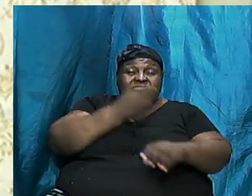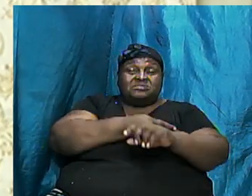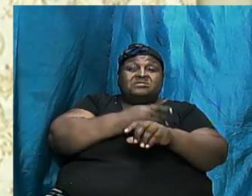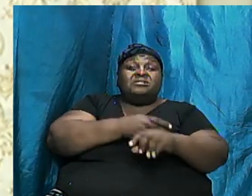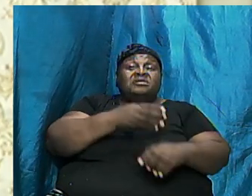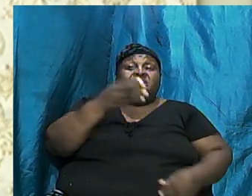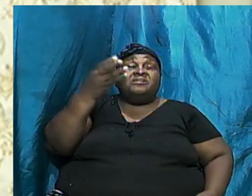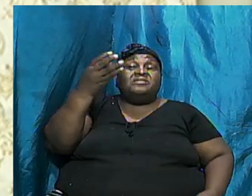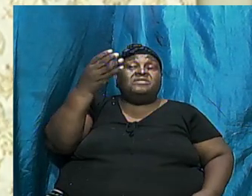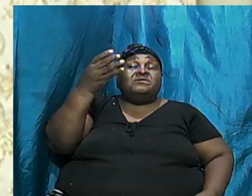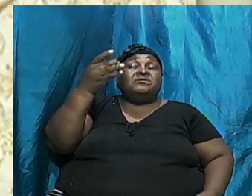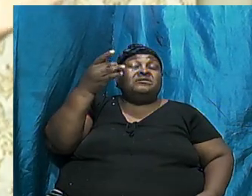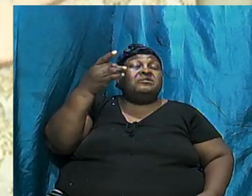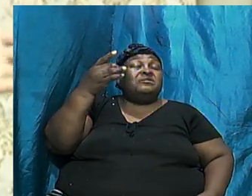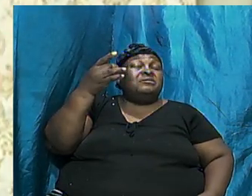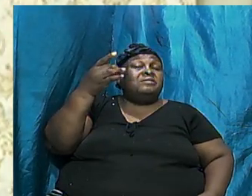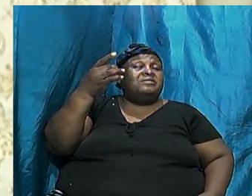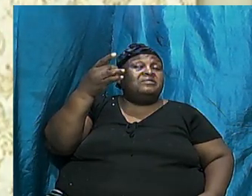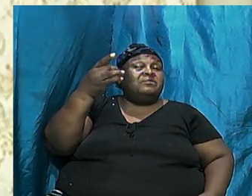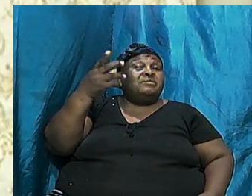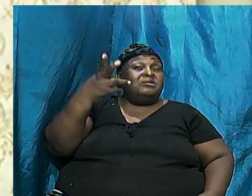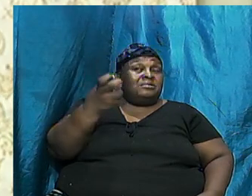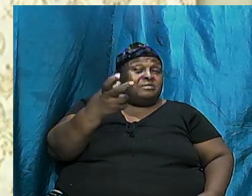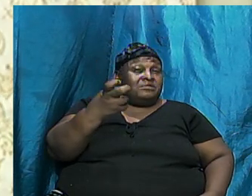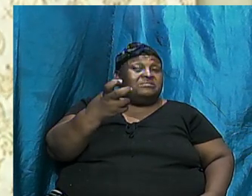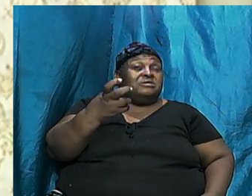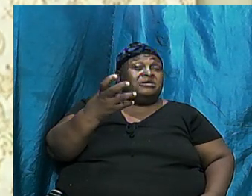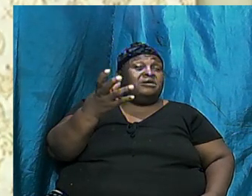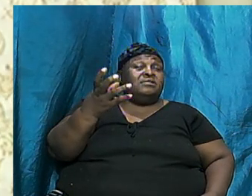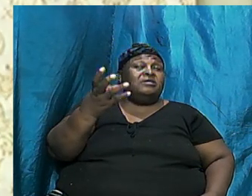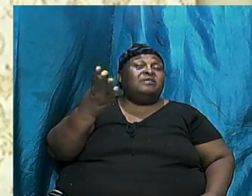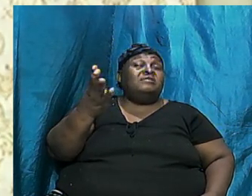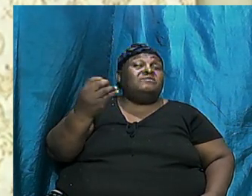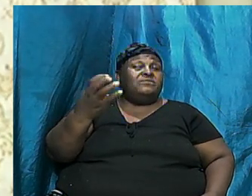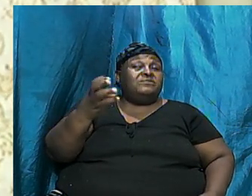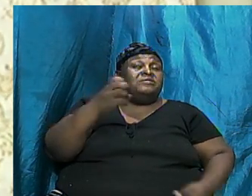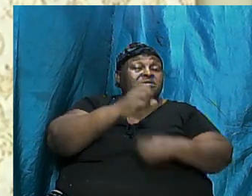And so When Abraham Was now 99 Going 100